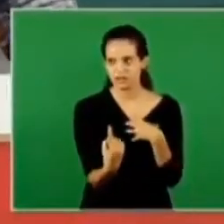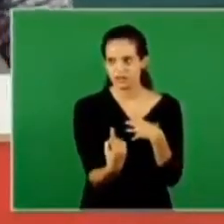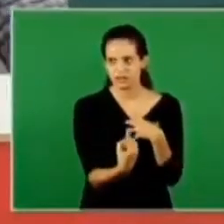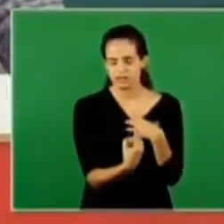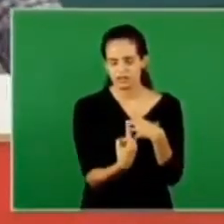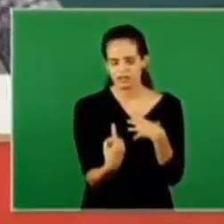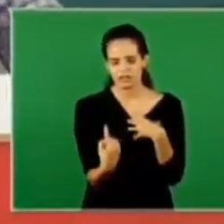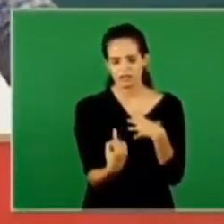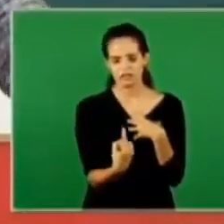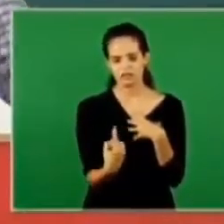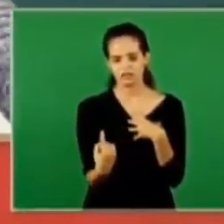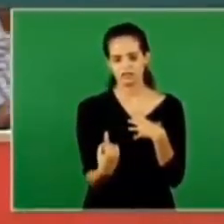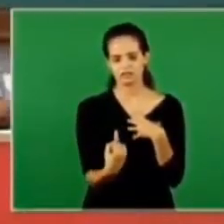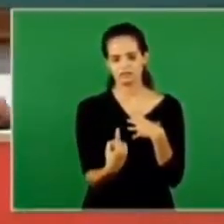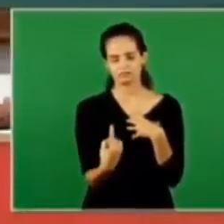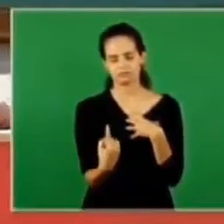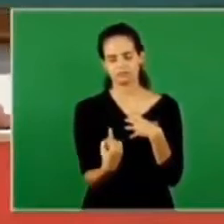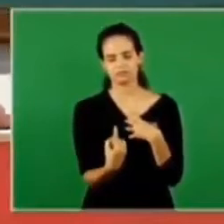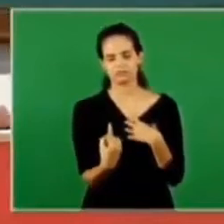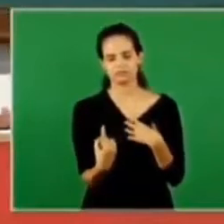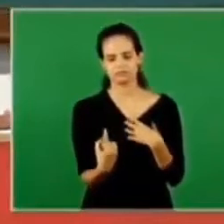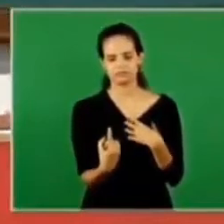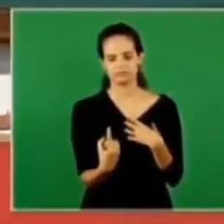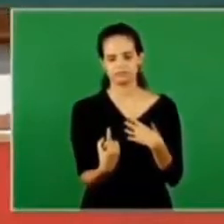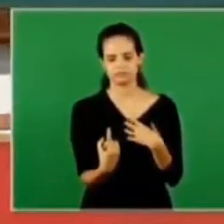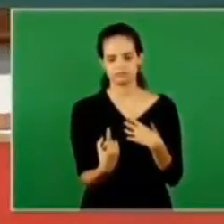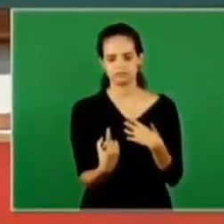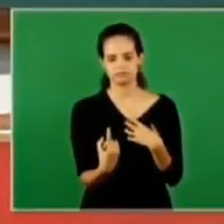do you feel like you are alone